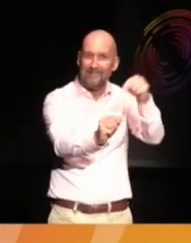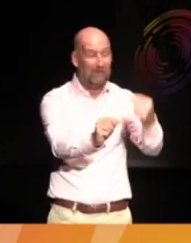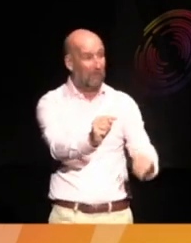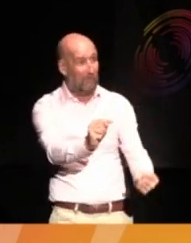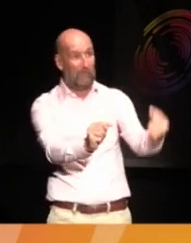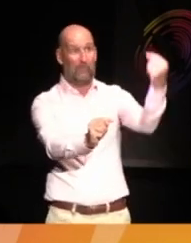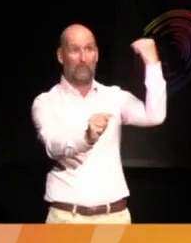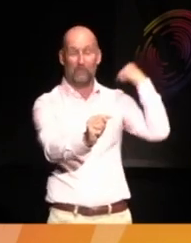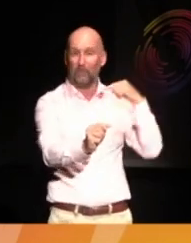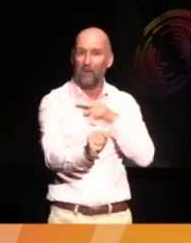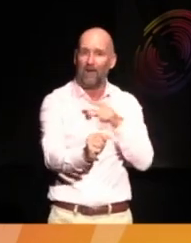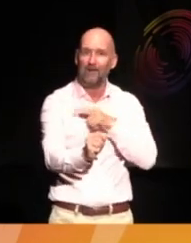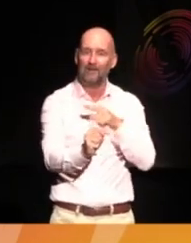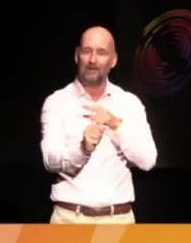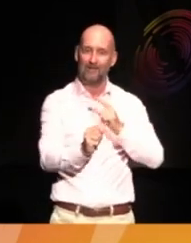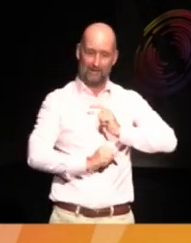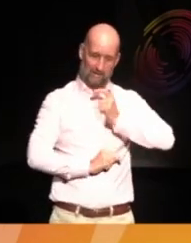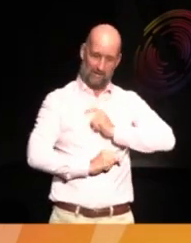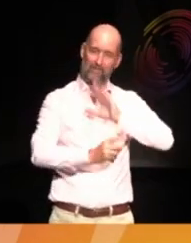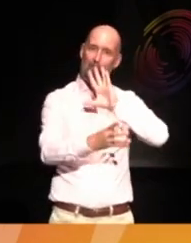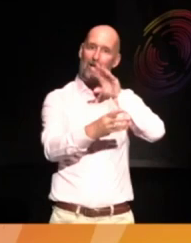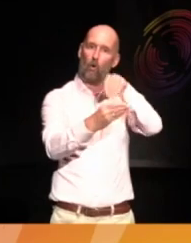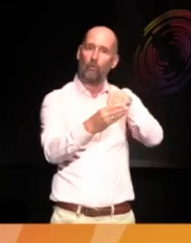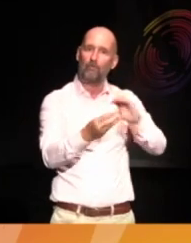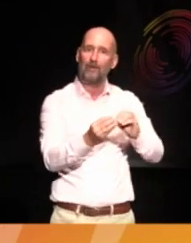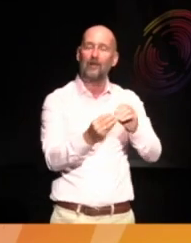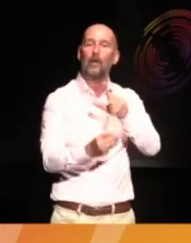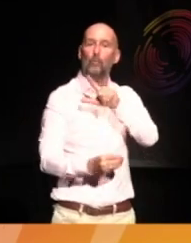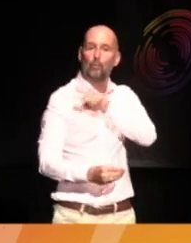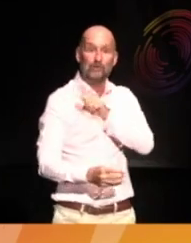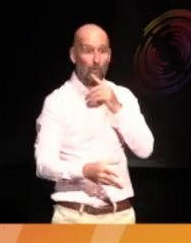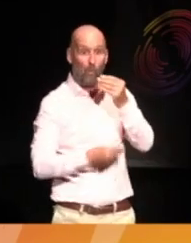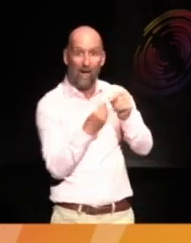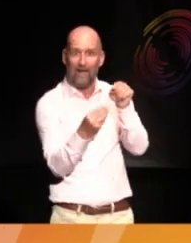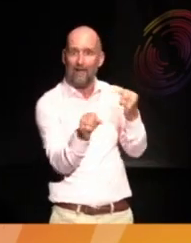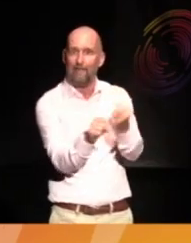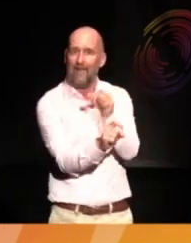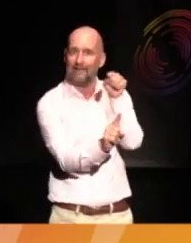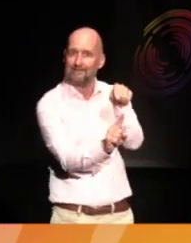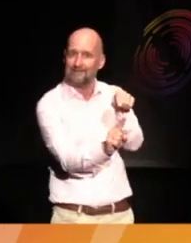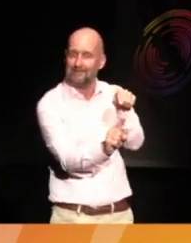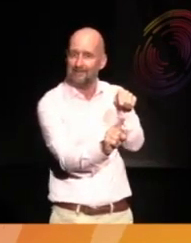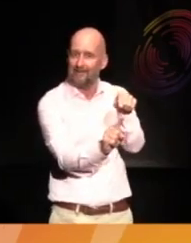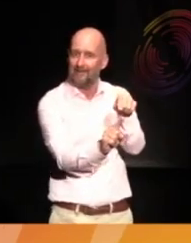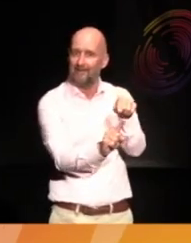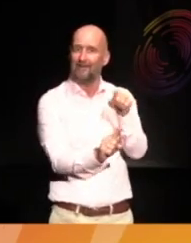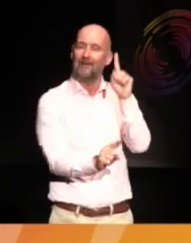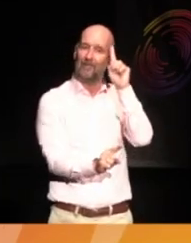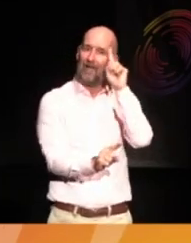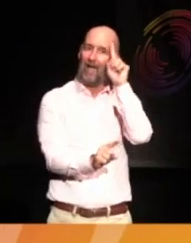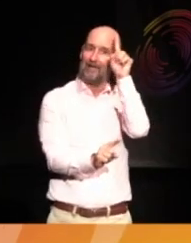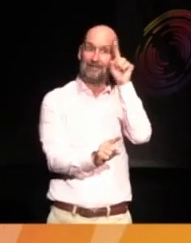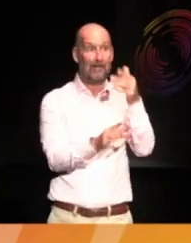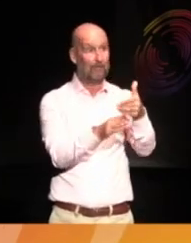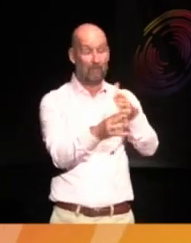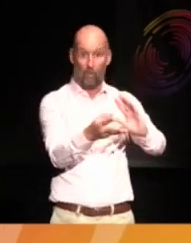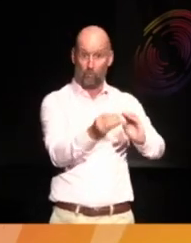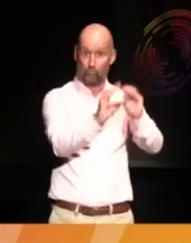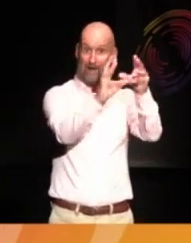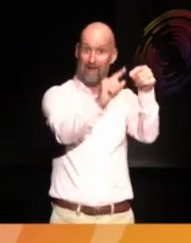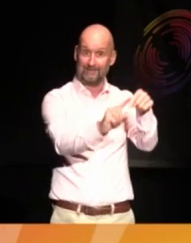biographical story looks at the reason why the object was made, right? Because there was an idea before the object became